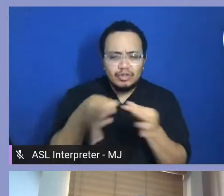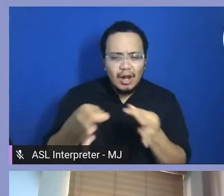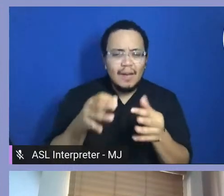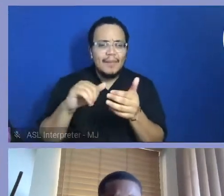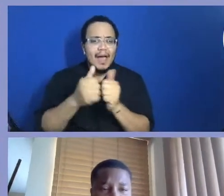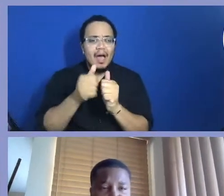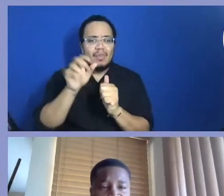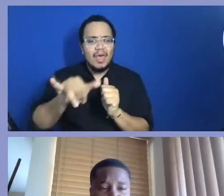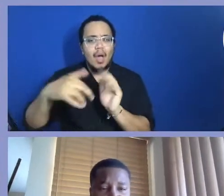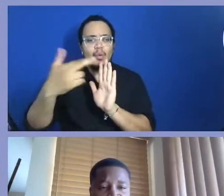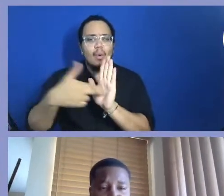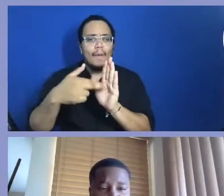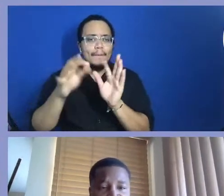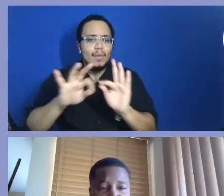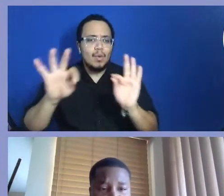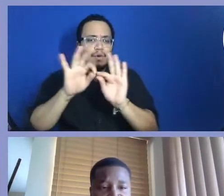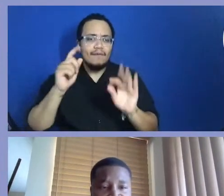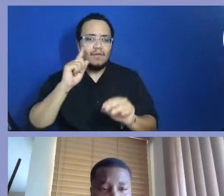and society?